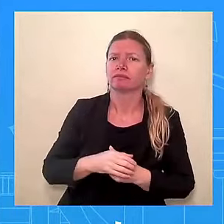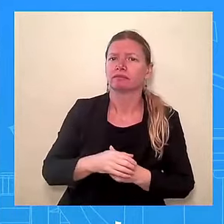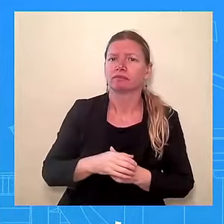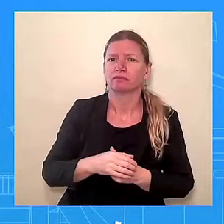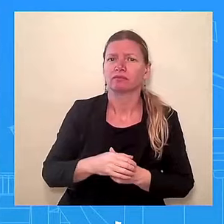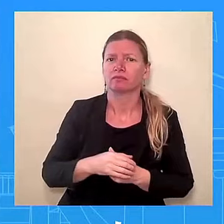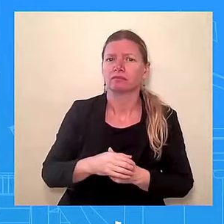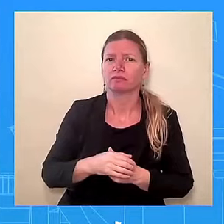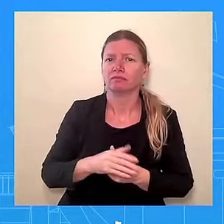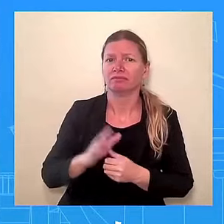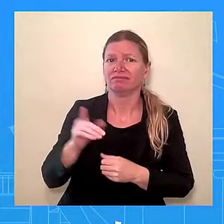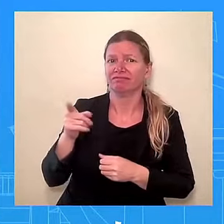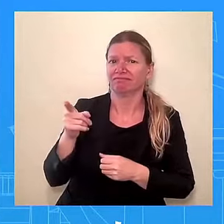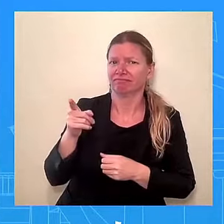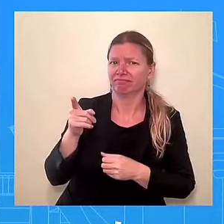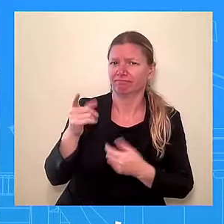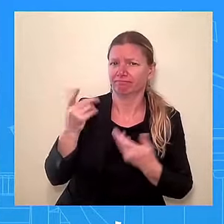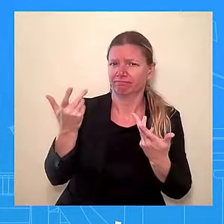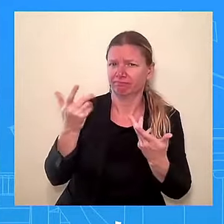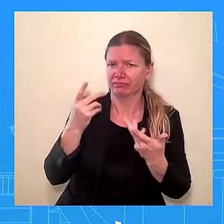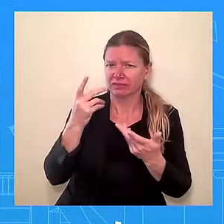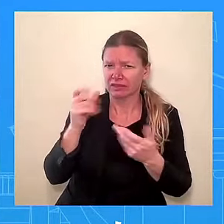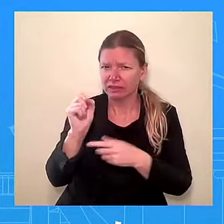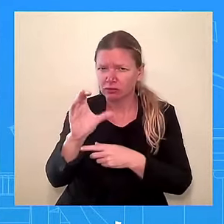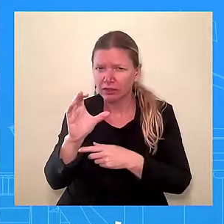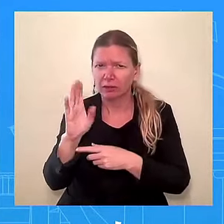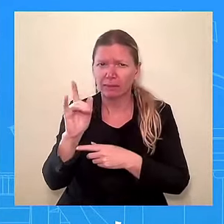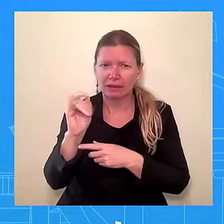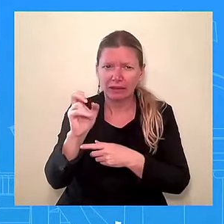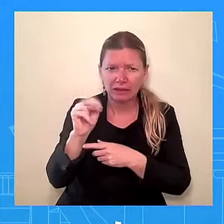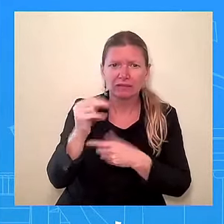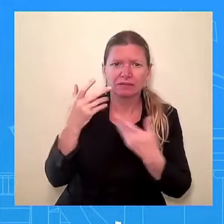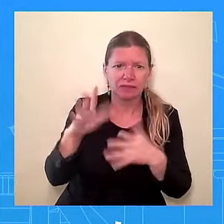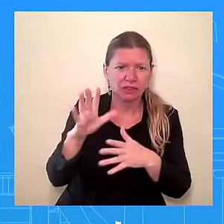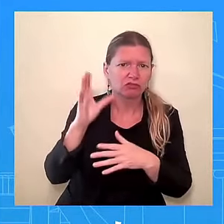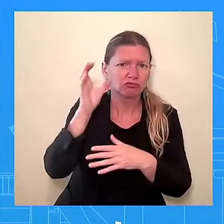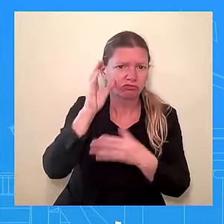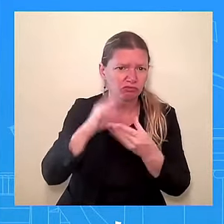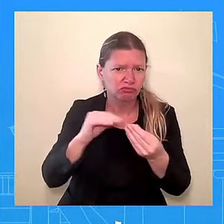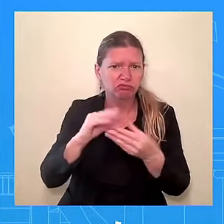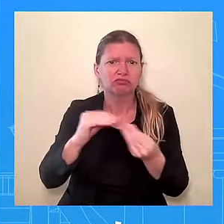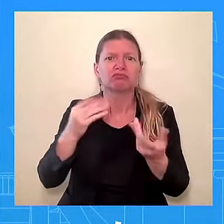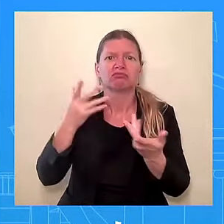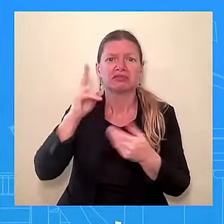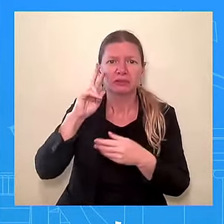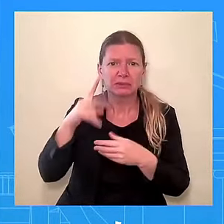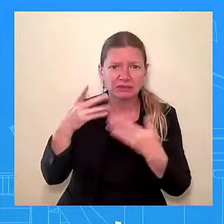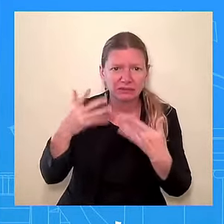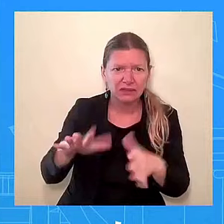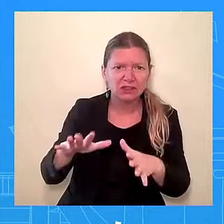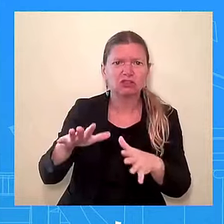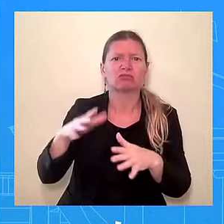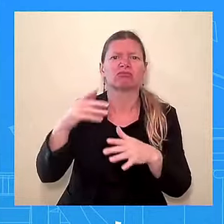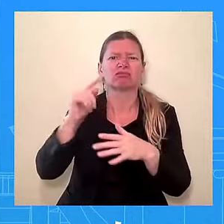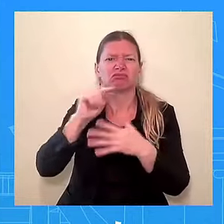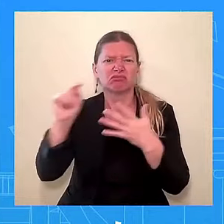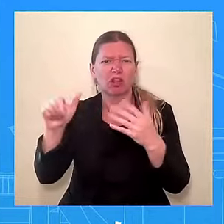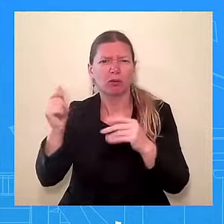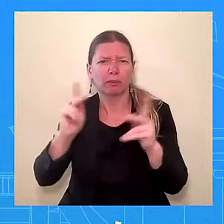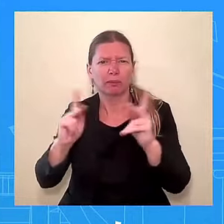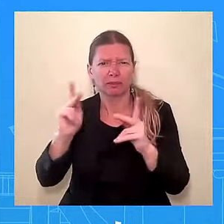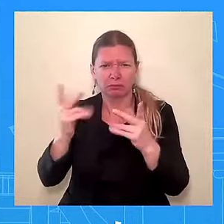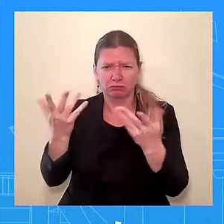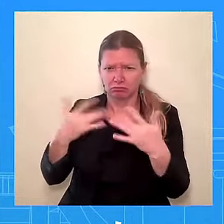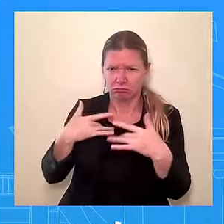president. It would be something that ordinarily we'd expect him to tuned. Stay tuned. I just said that you're going to hear from the president later this week. And look, I